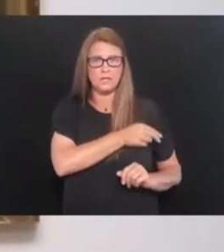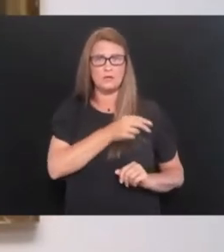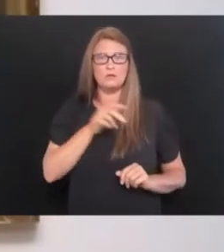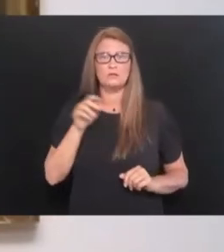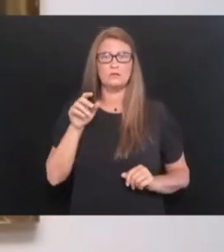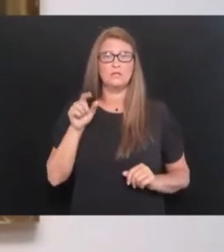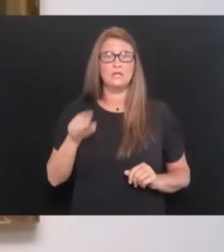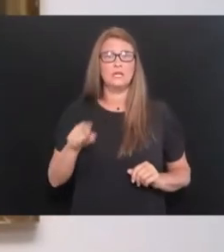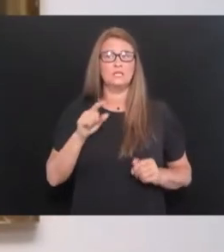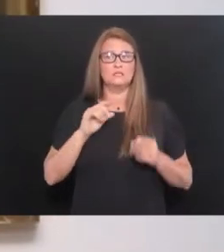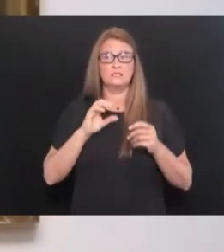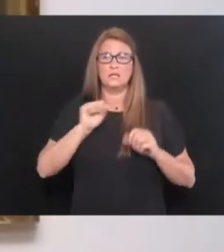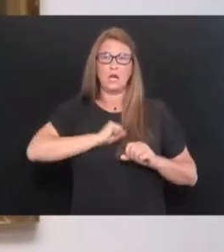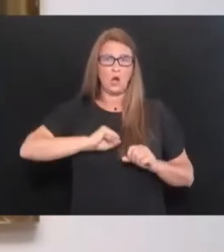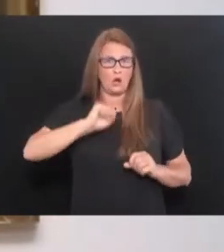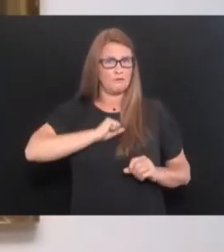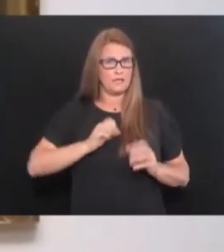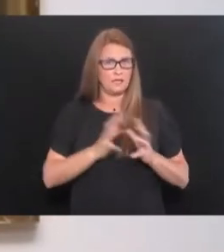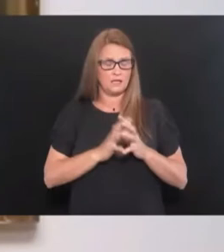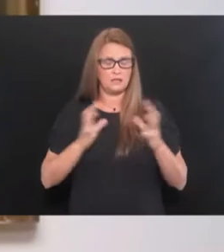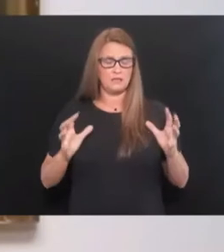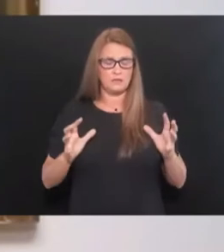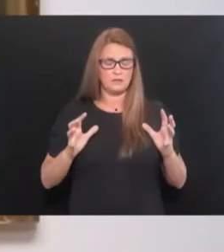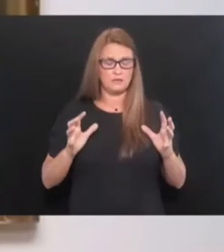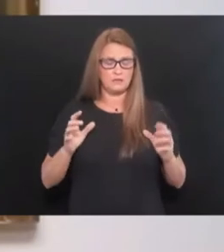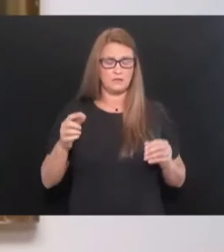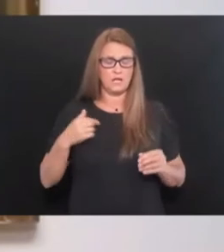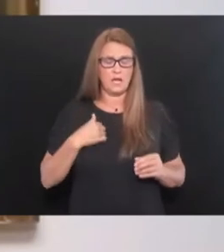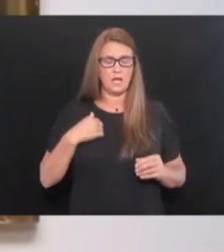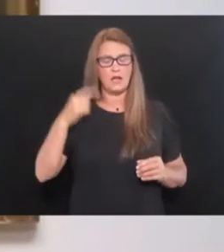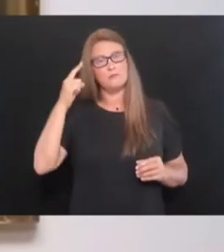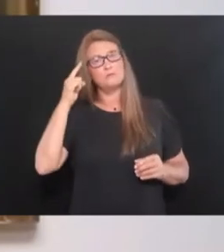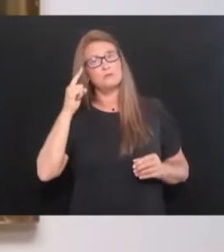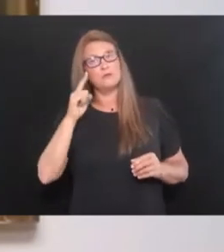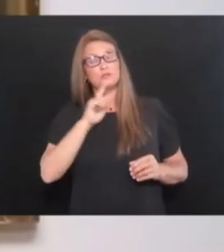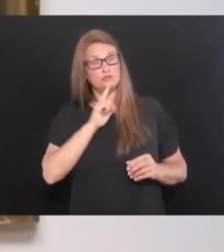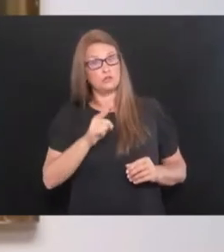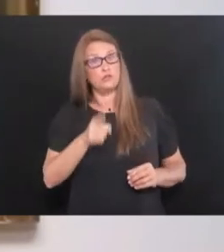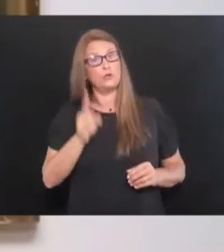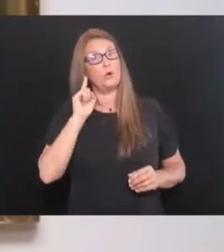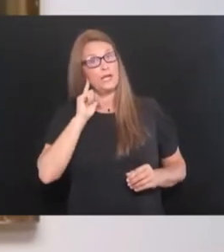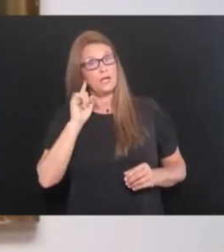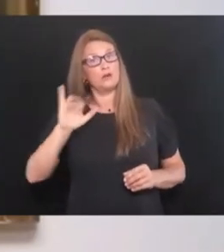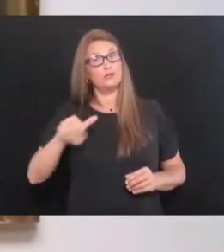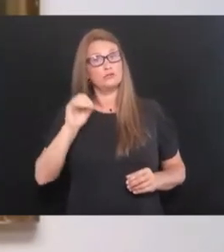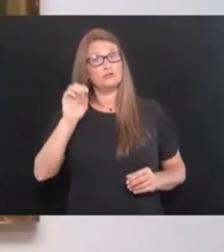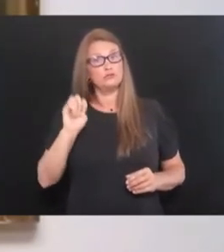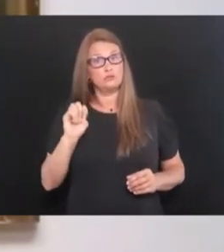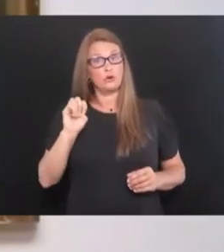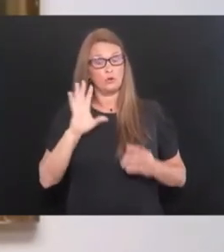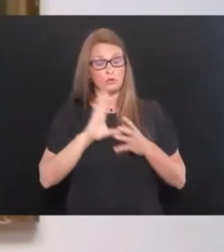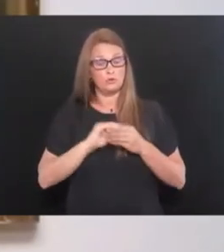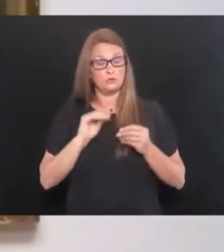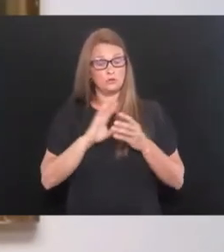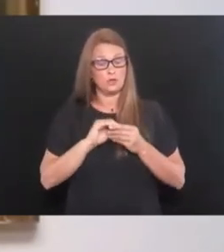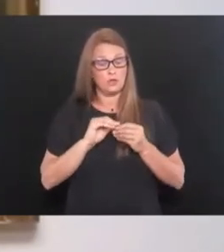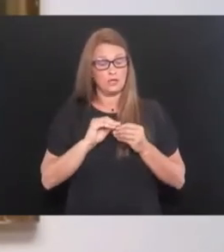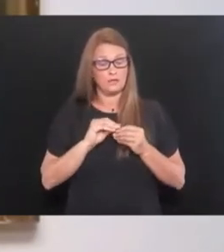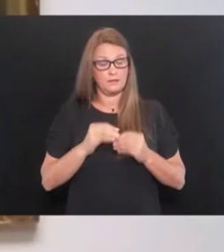going up. So, but I'm sure you will hear Joe's story. He will be on again for you.